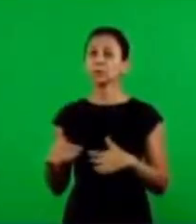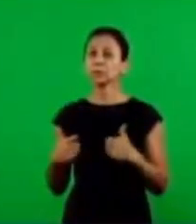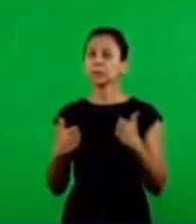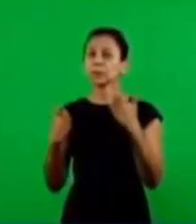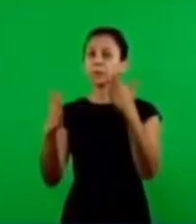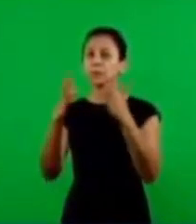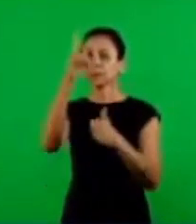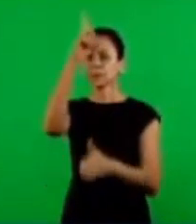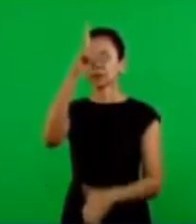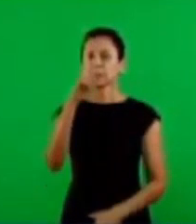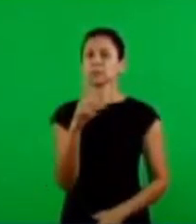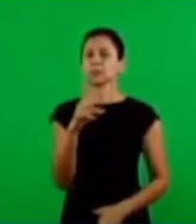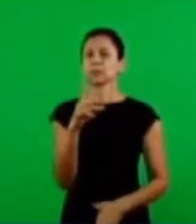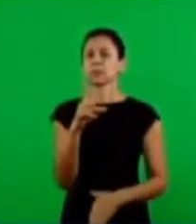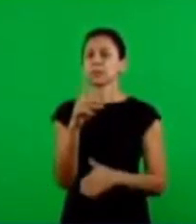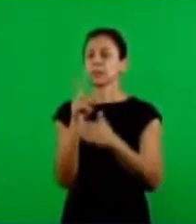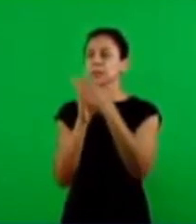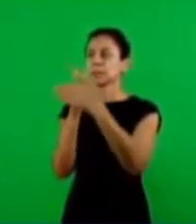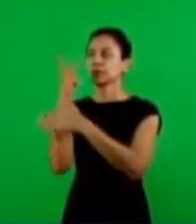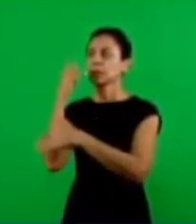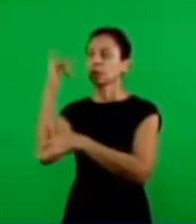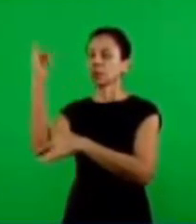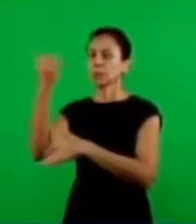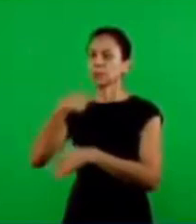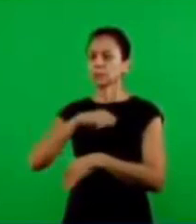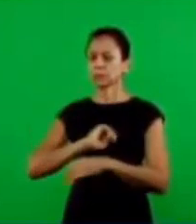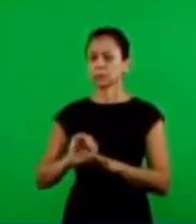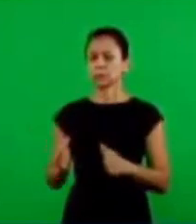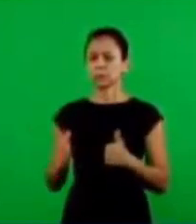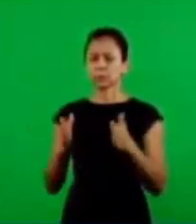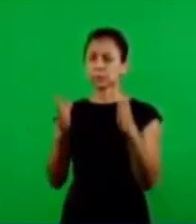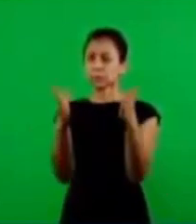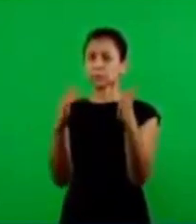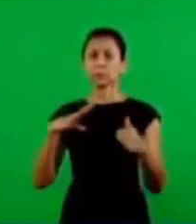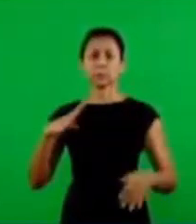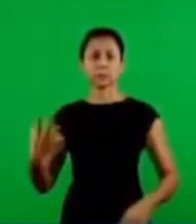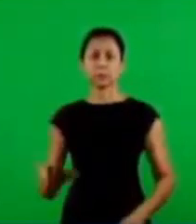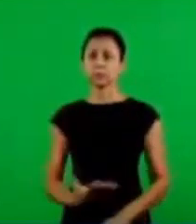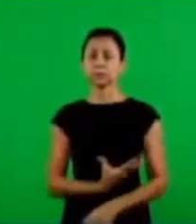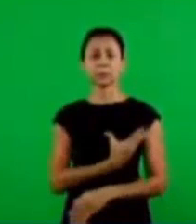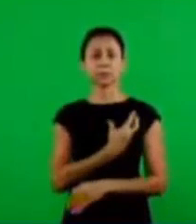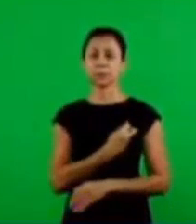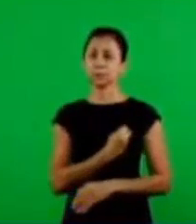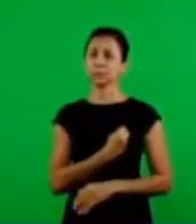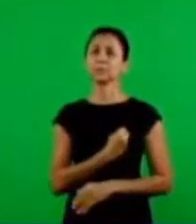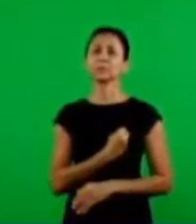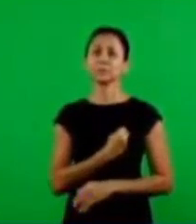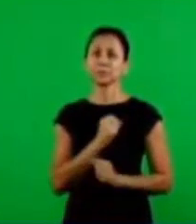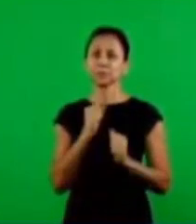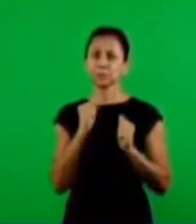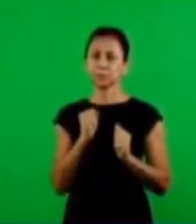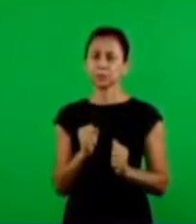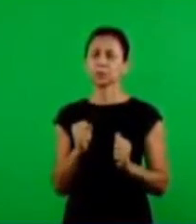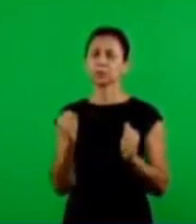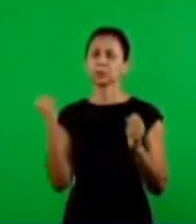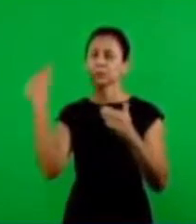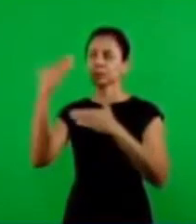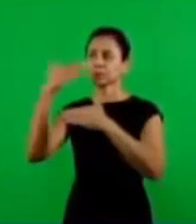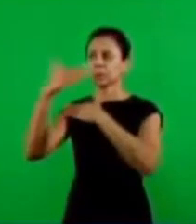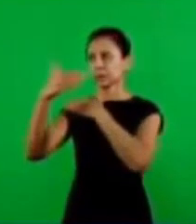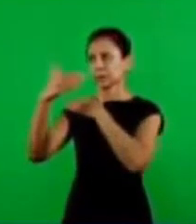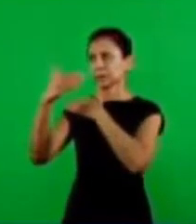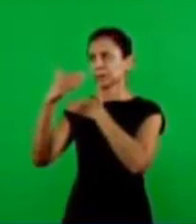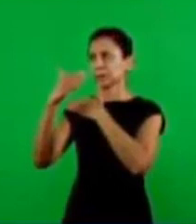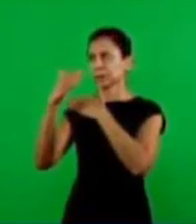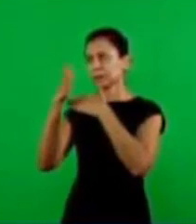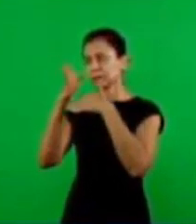the path was opened for the Holy of Holies. Jesus said, what path do I am? And the path was opened